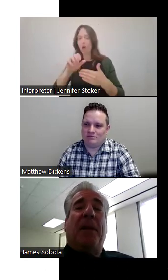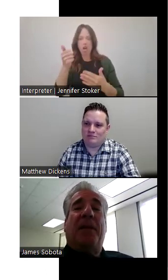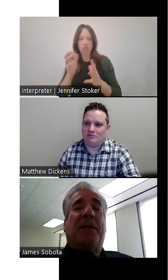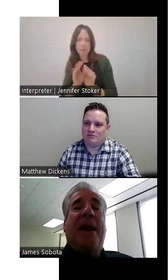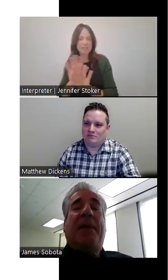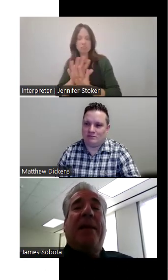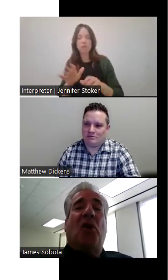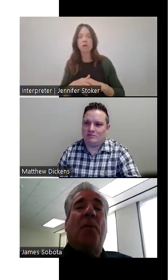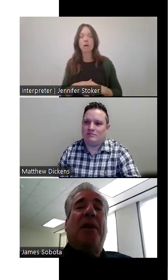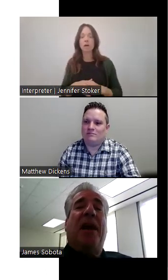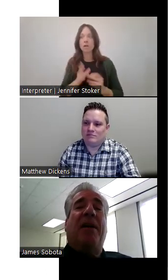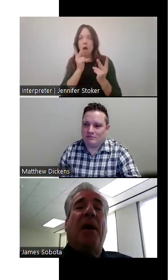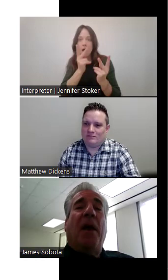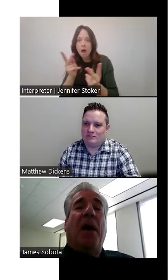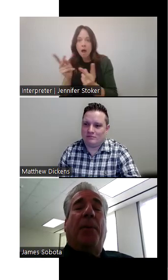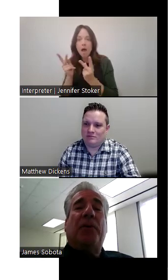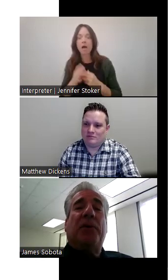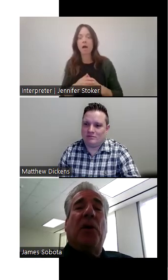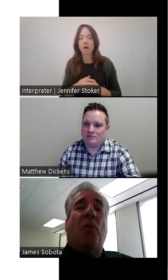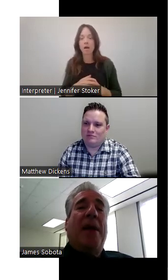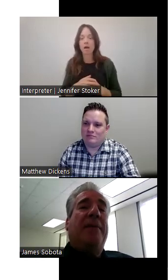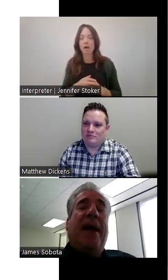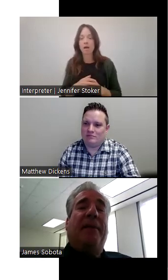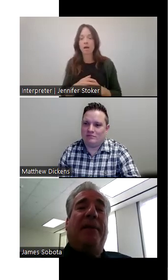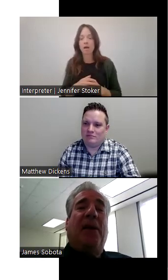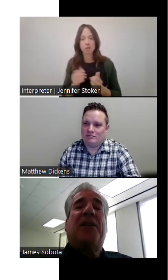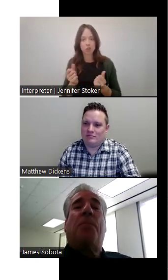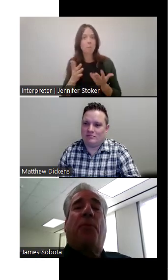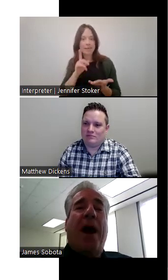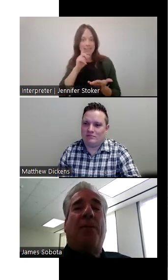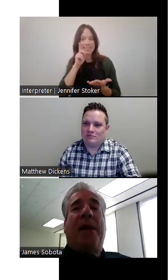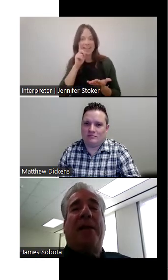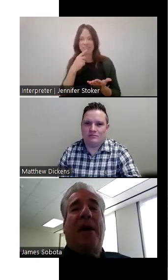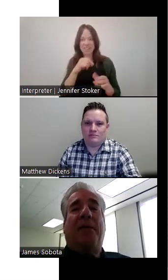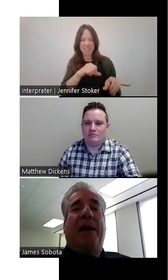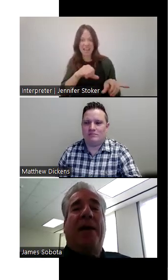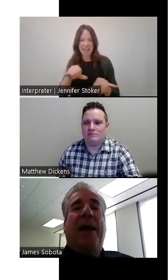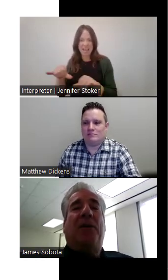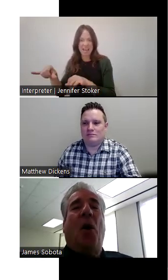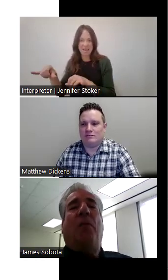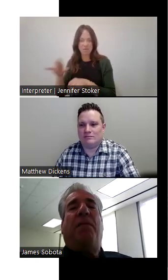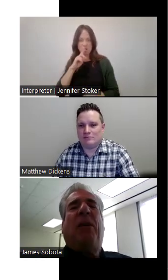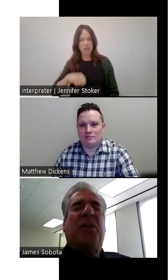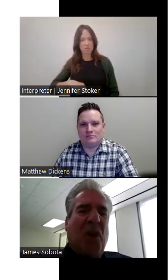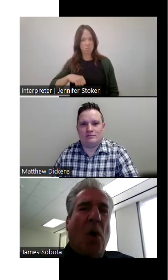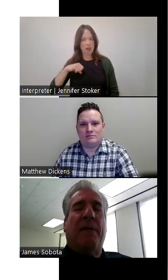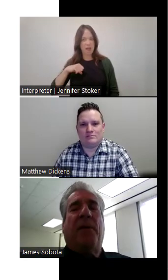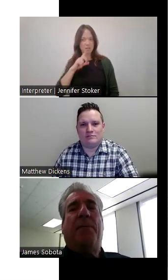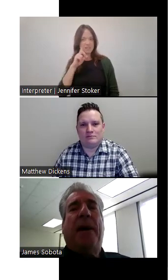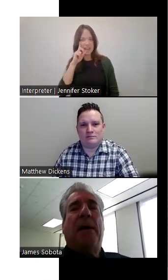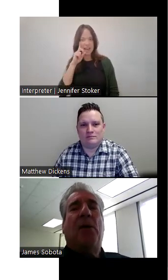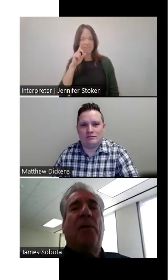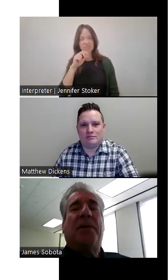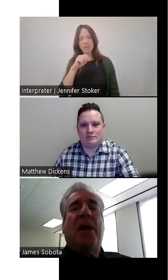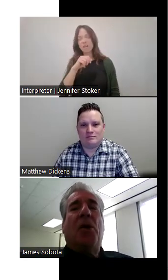And the same thing, so many deaf persons told me that they're actually proud of being deaf and, and don't feel sorry